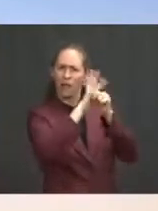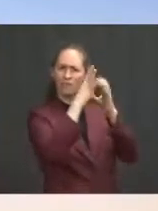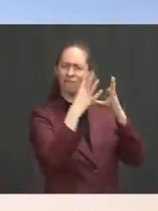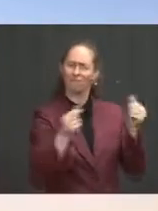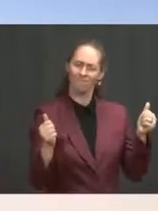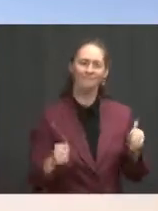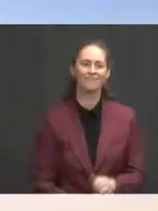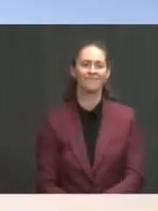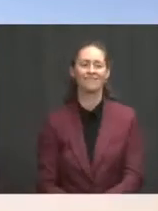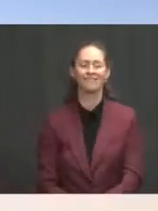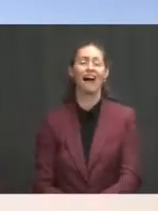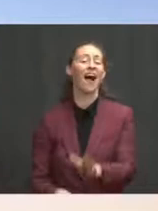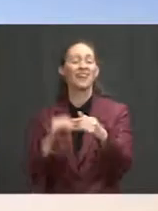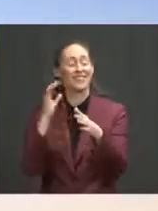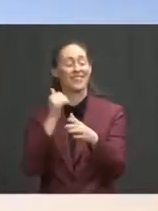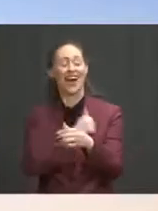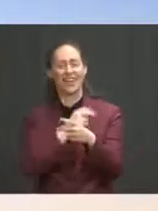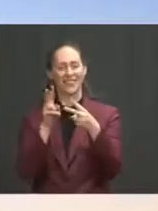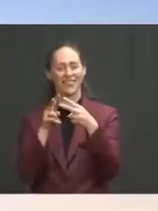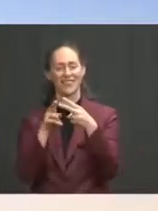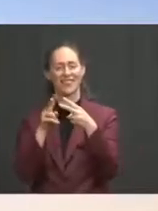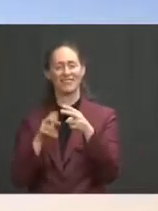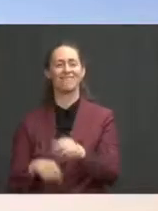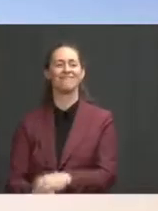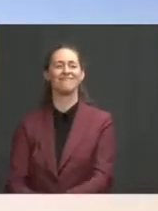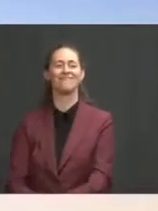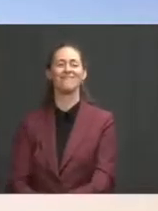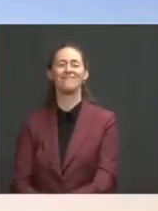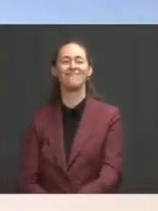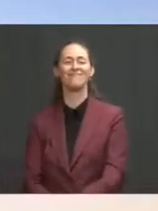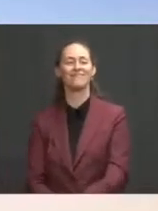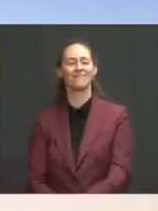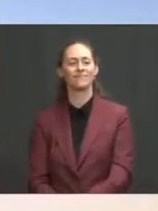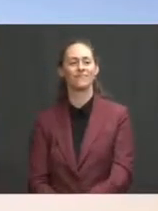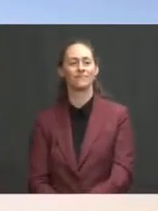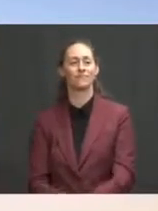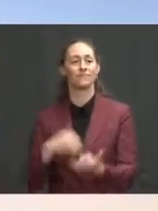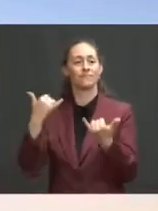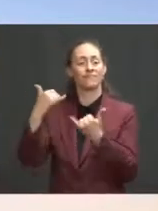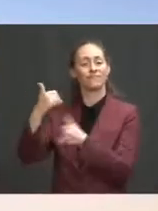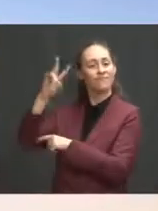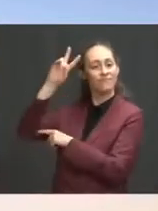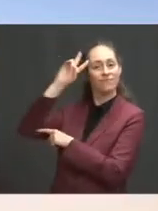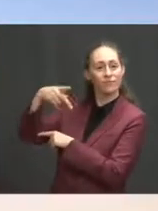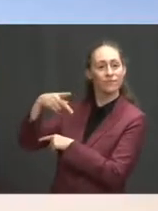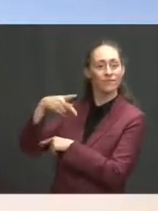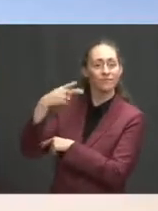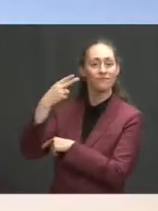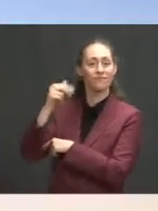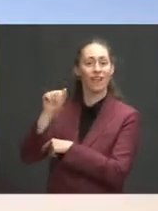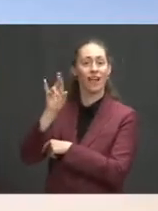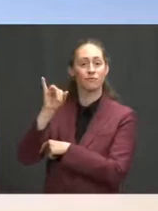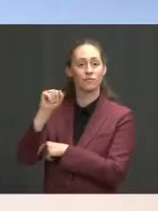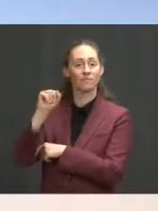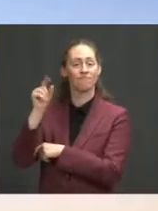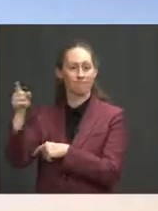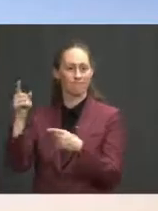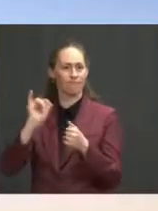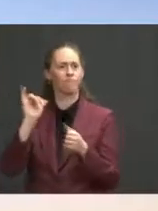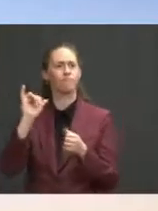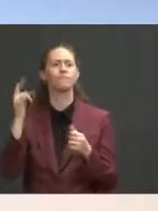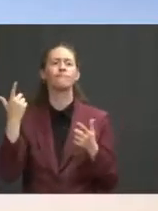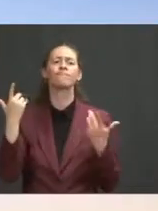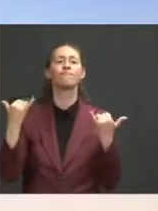sorry, have two more things, and then we'll get to questions. Today, Vice President Kamala Harris led the U.S. delegation to the Generation Equality